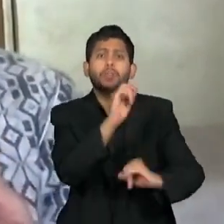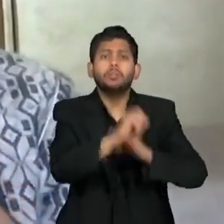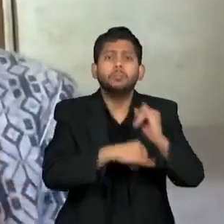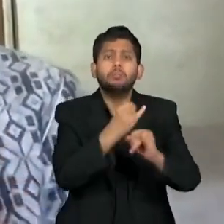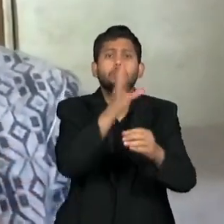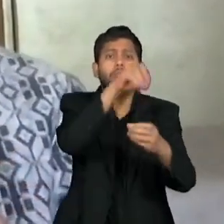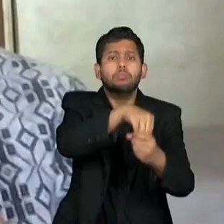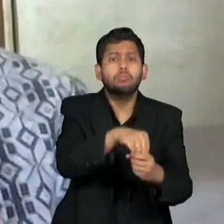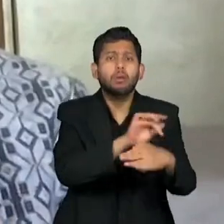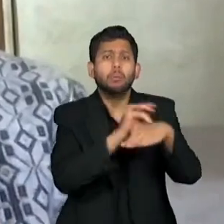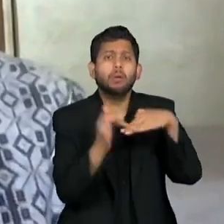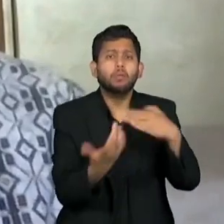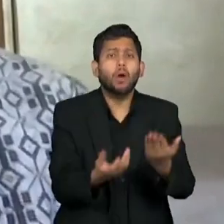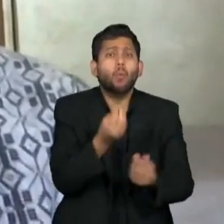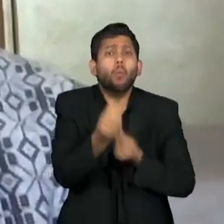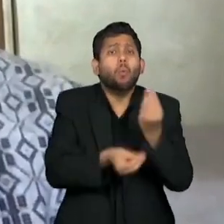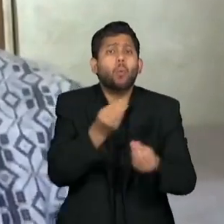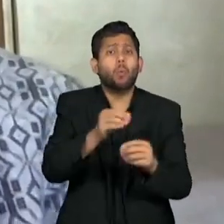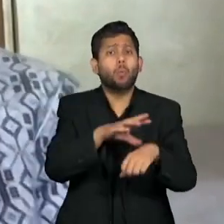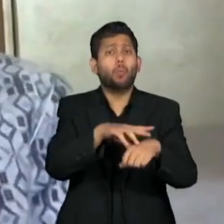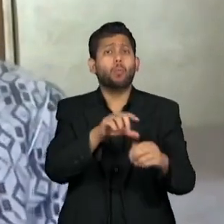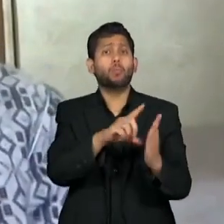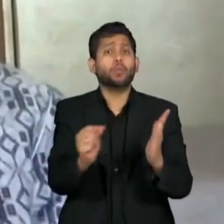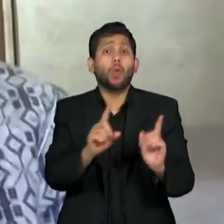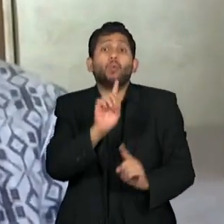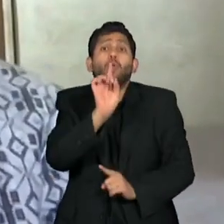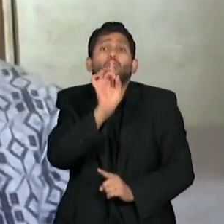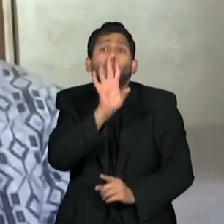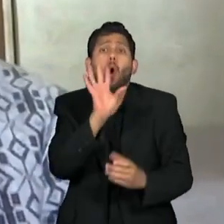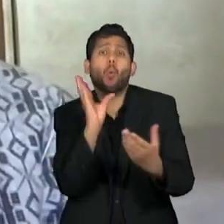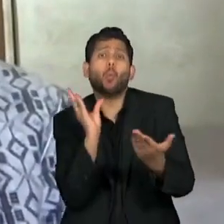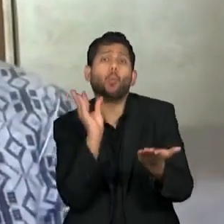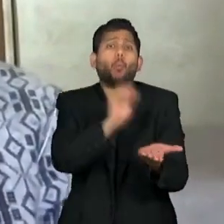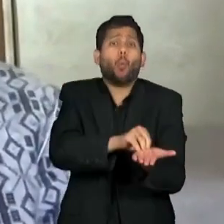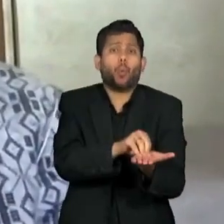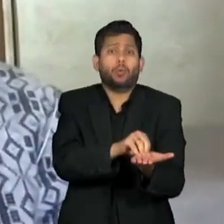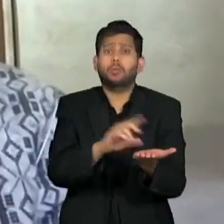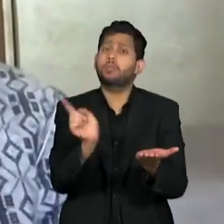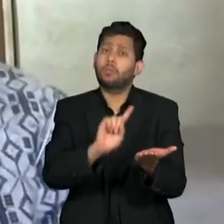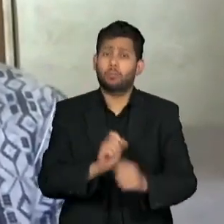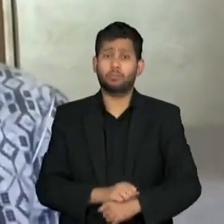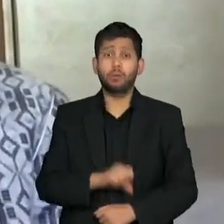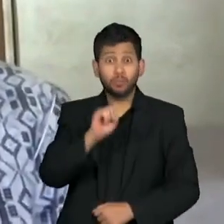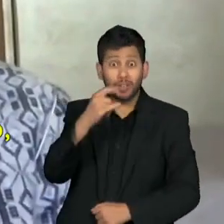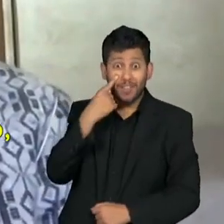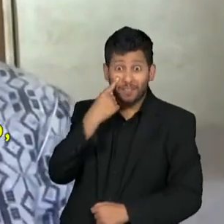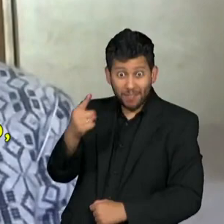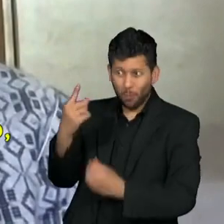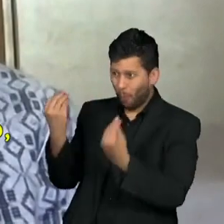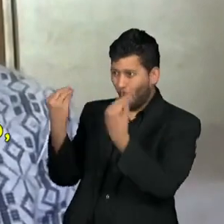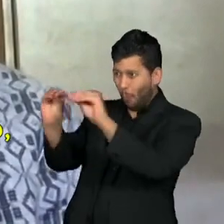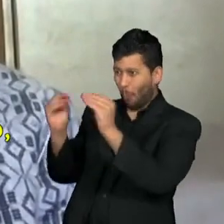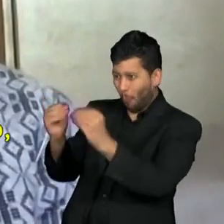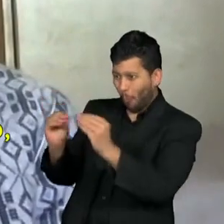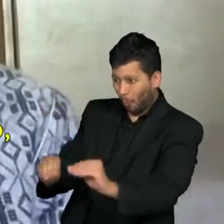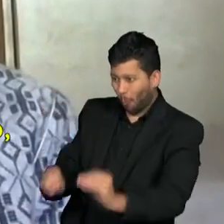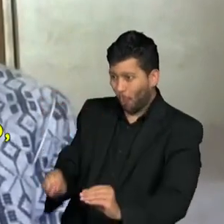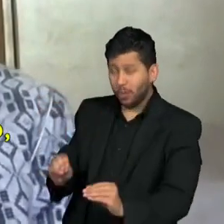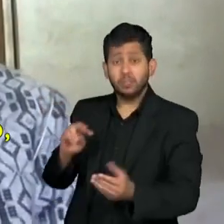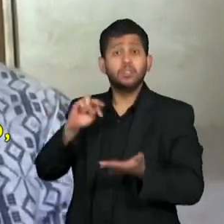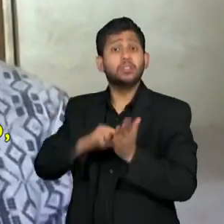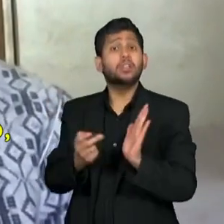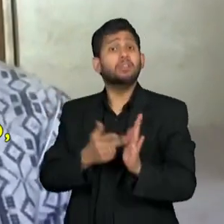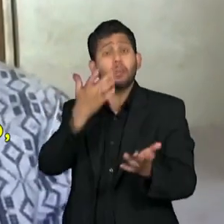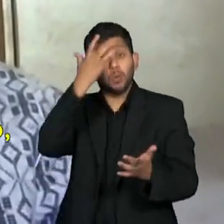in the design, not the content. When you walk into content, then it becomes a free speech